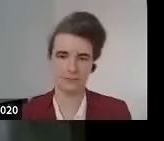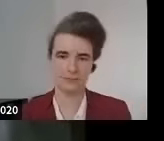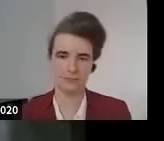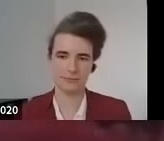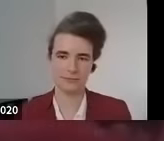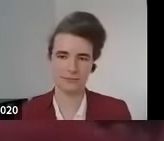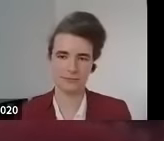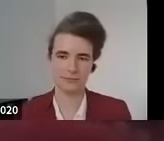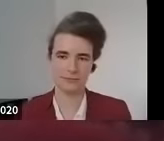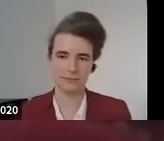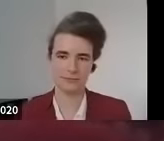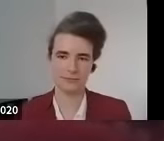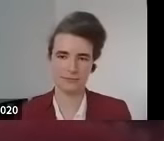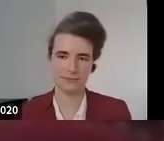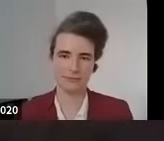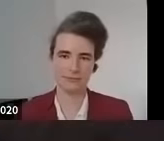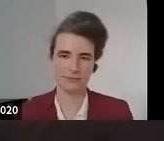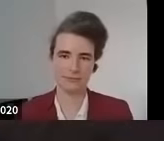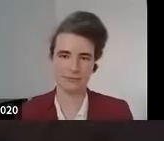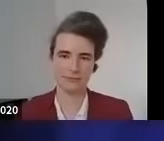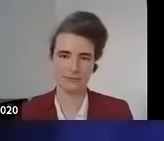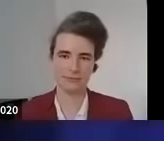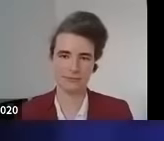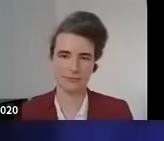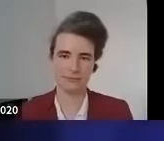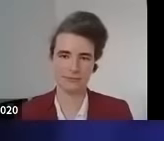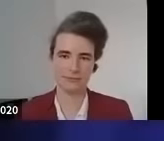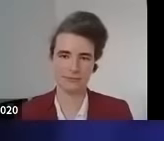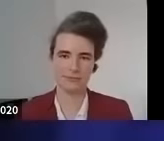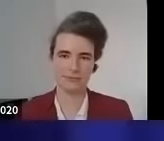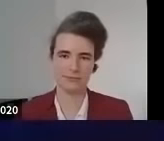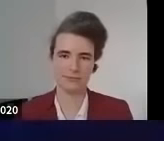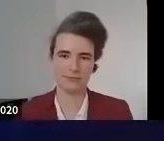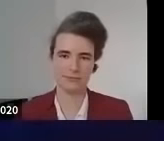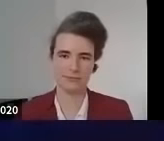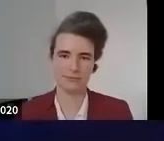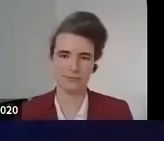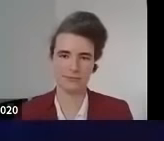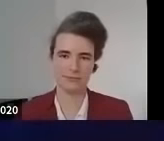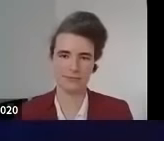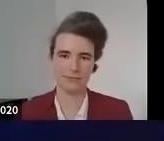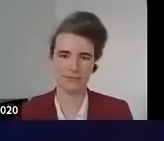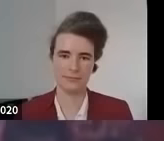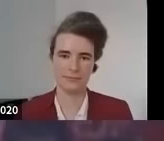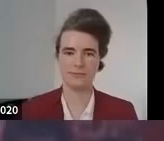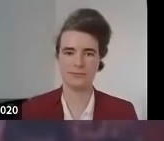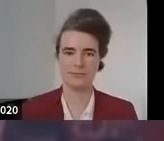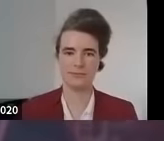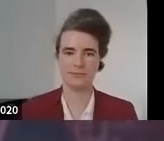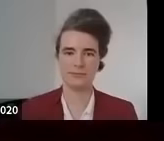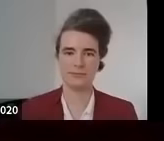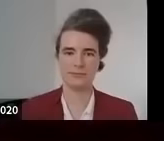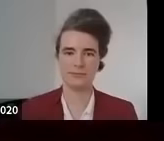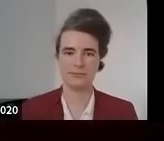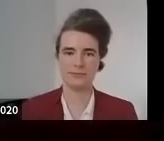check the root of everything it's timeless reggae is just timeless reggae music has a massive influence on british culture